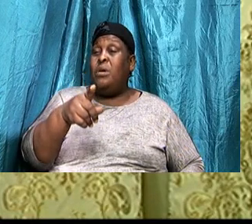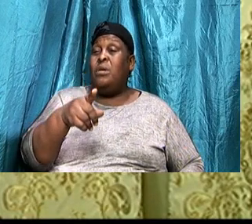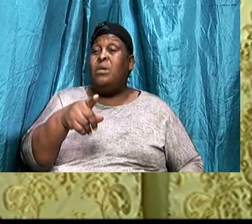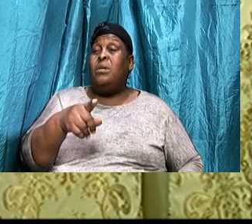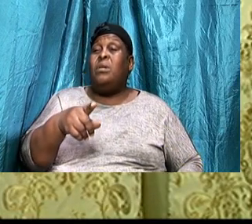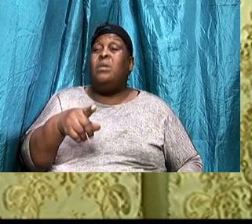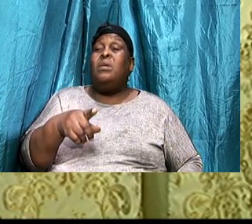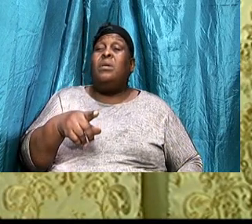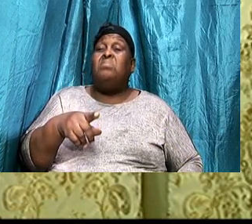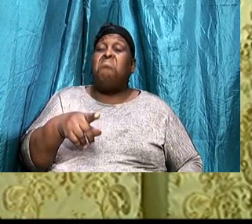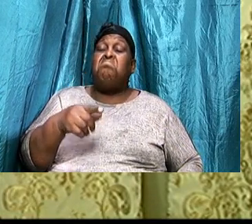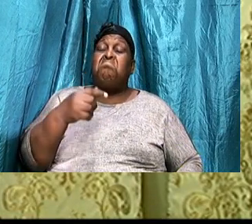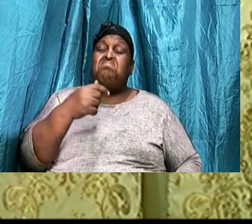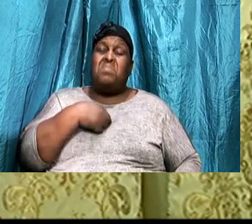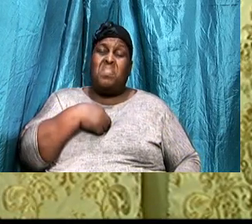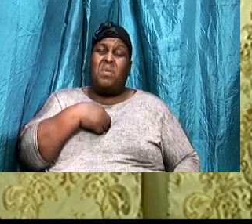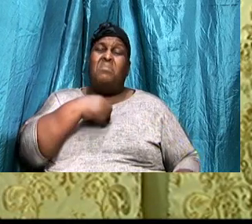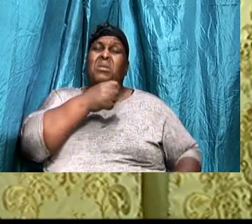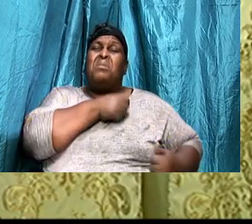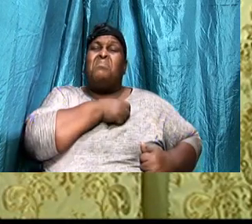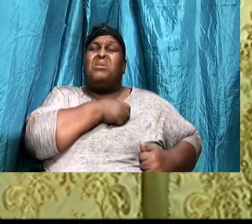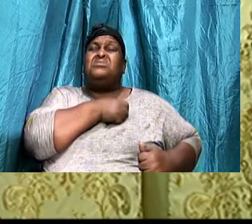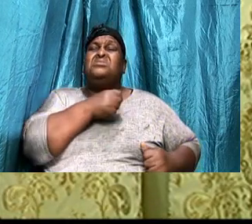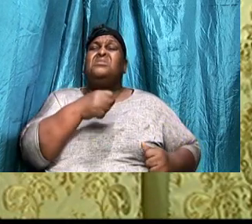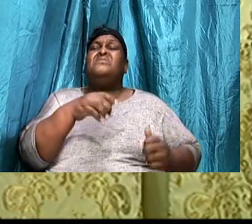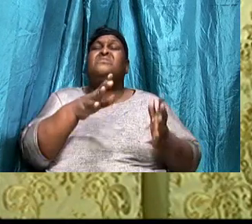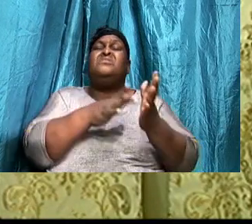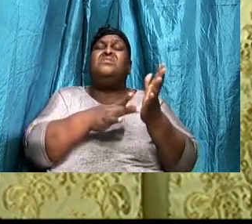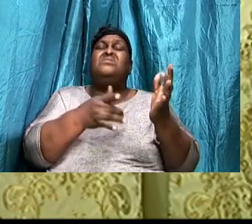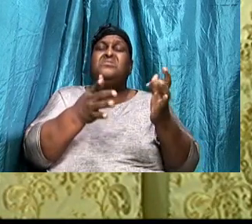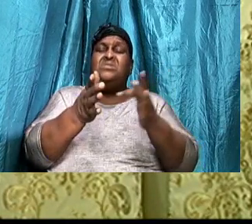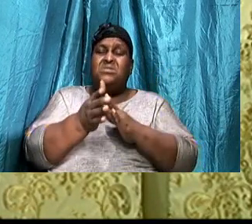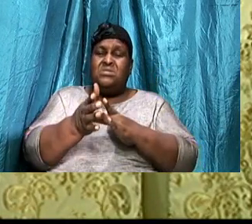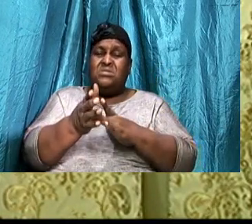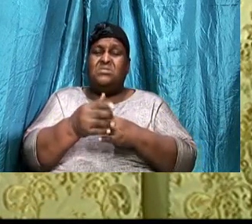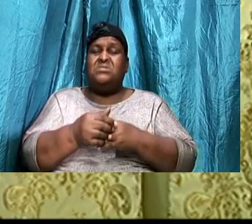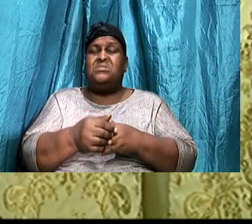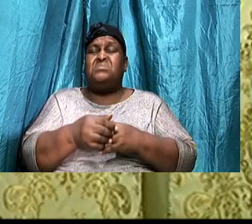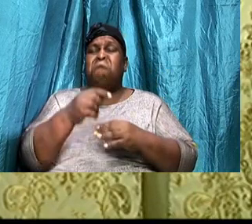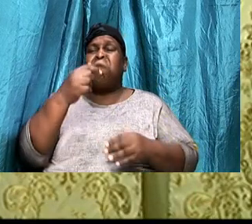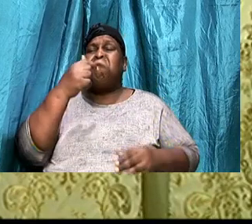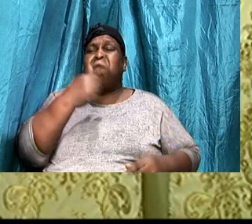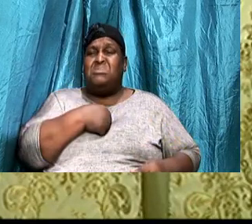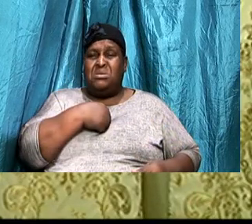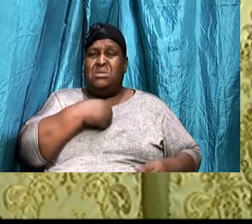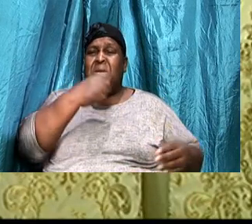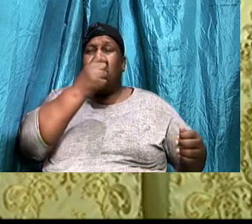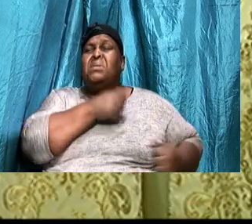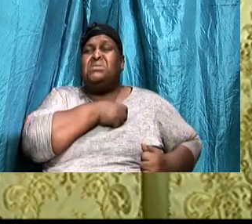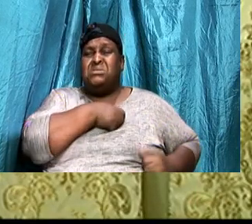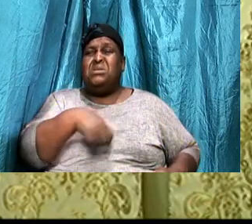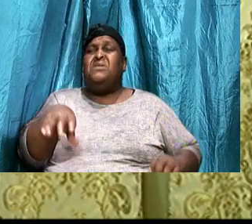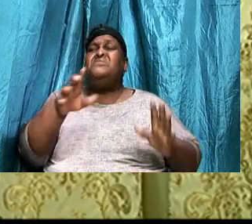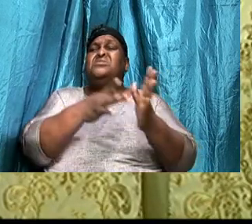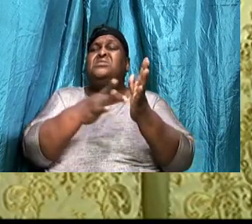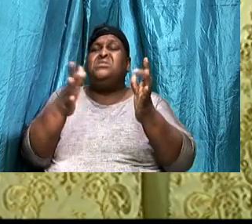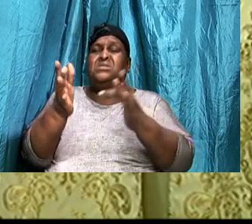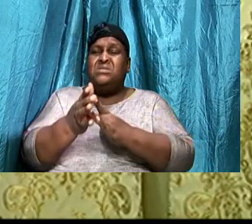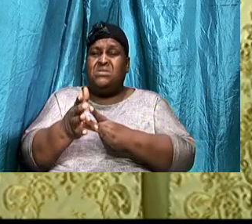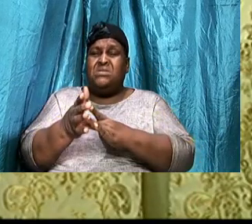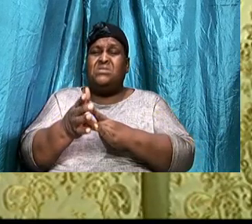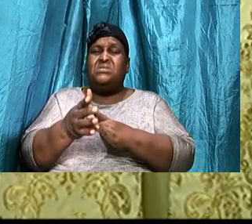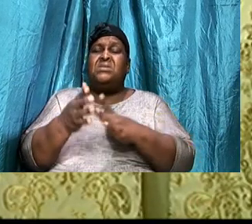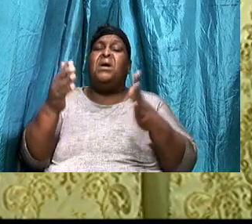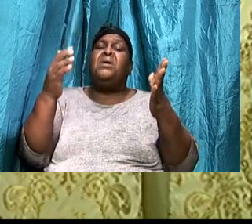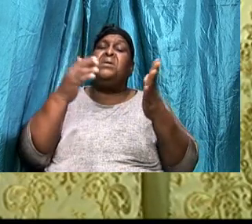am an ambassador, Of God, I am an ambassador, Of God, Again,